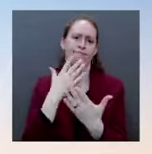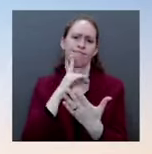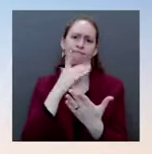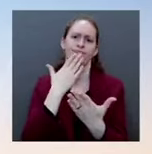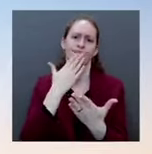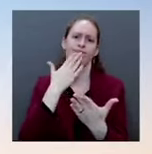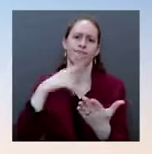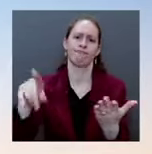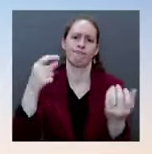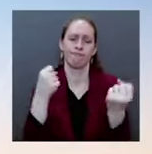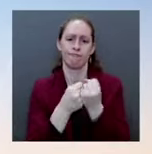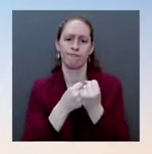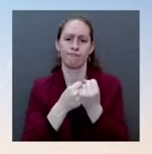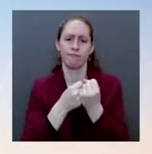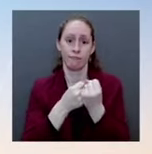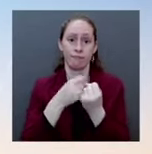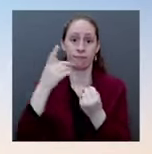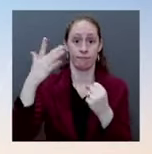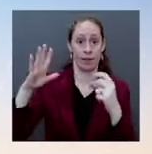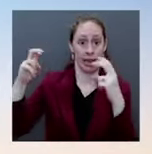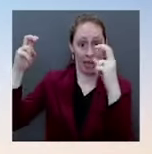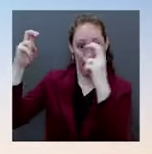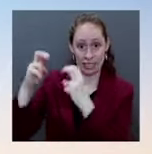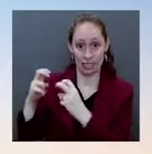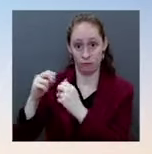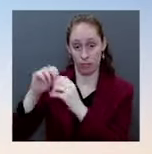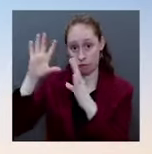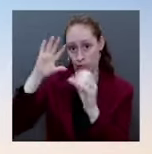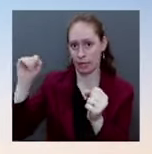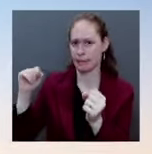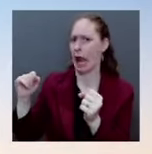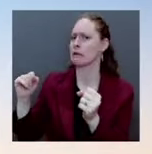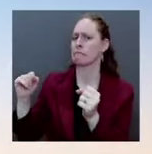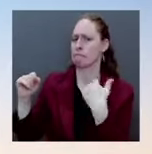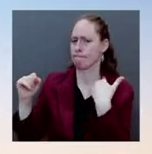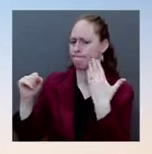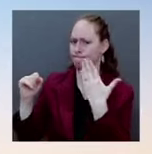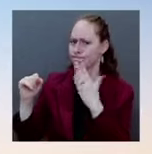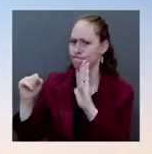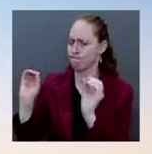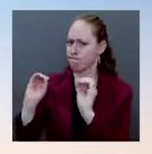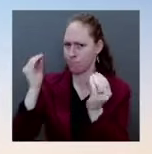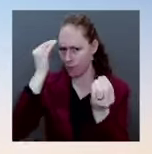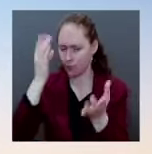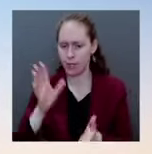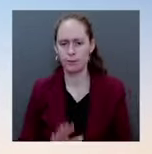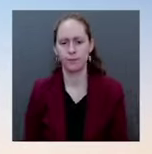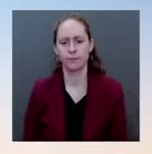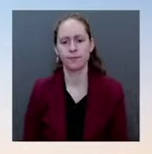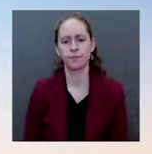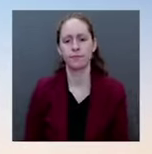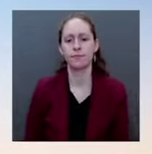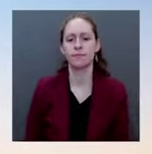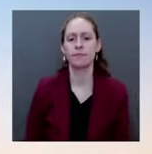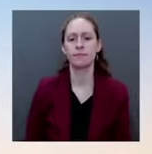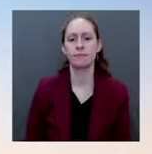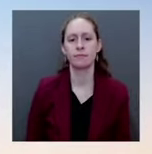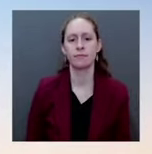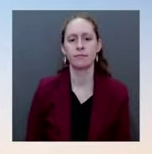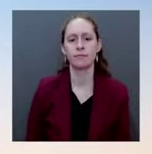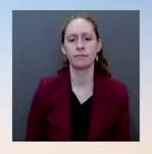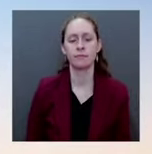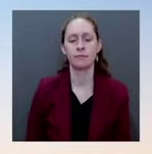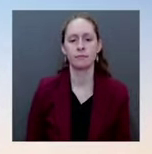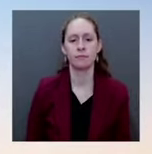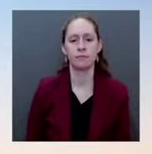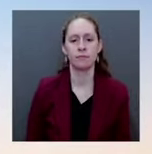Another question. Transportation Department is accelerating a pilot program to allow truck drivers under age 21 to drive across state lines, which